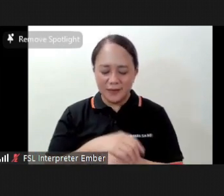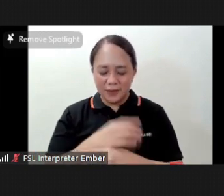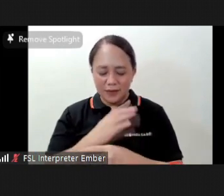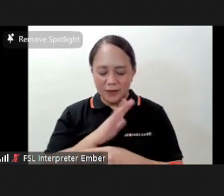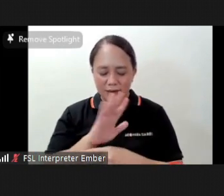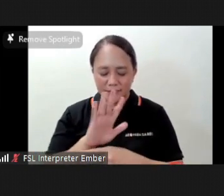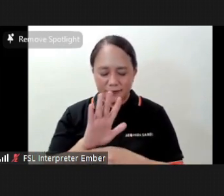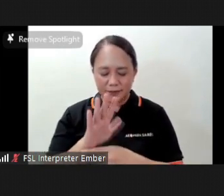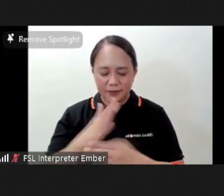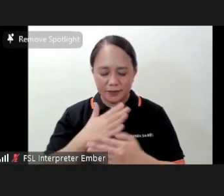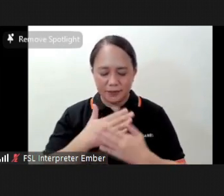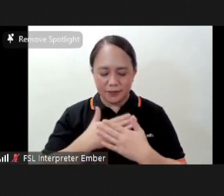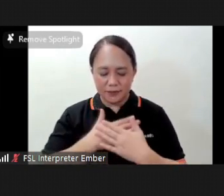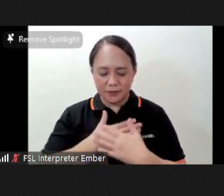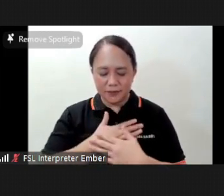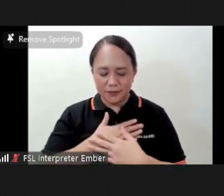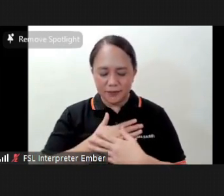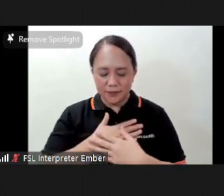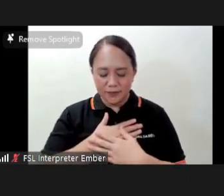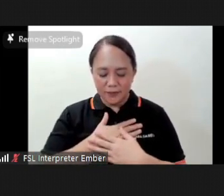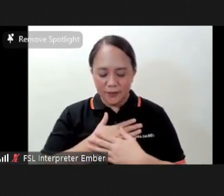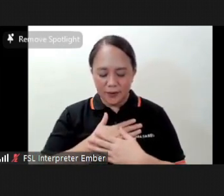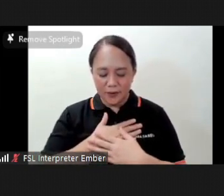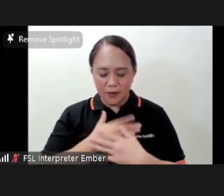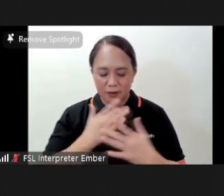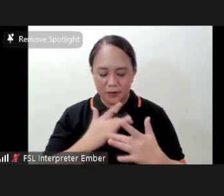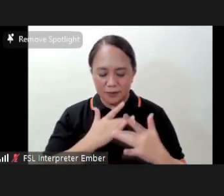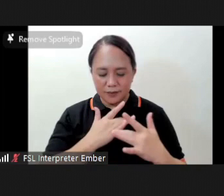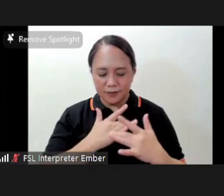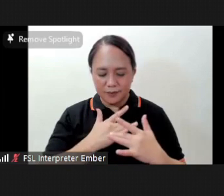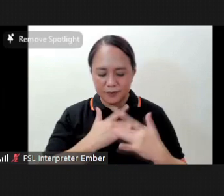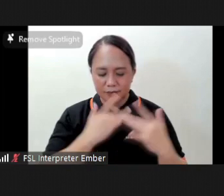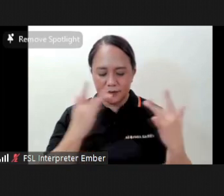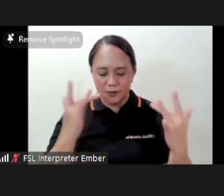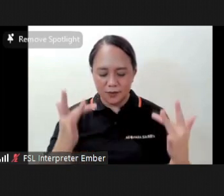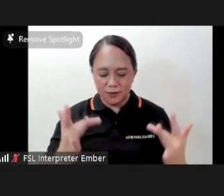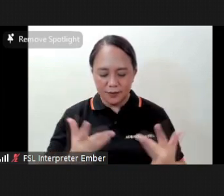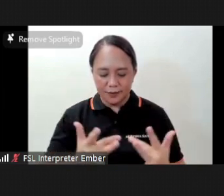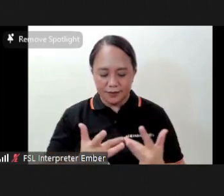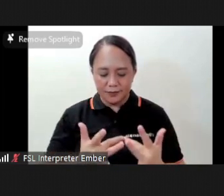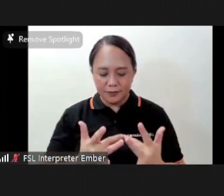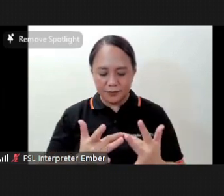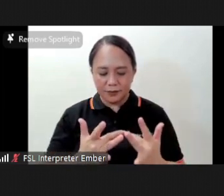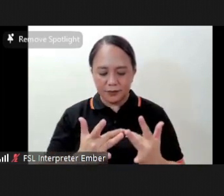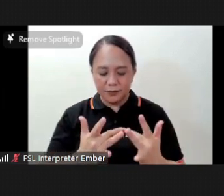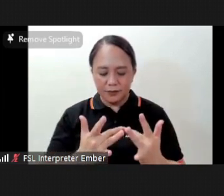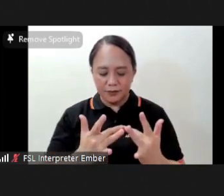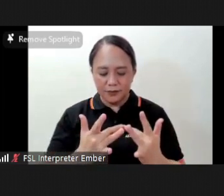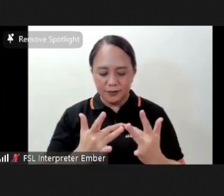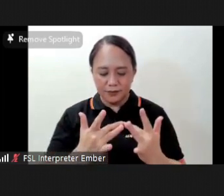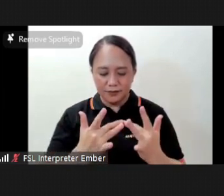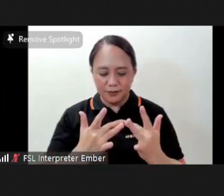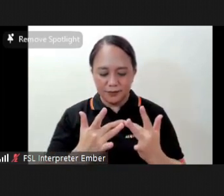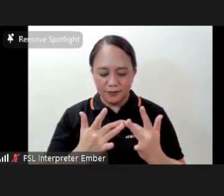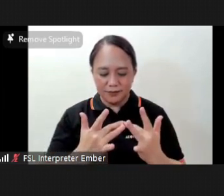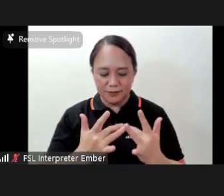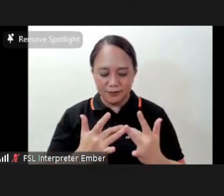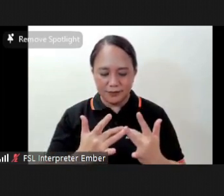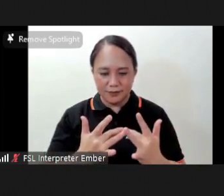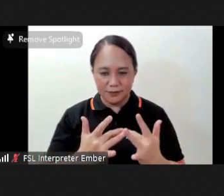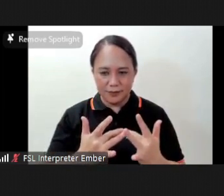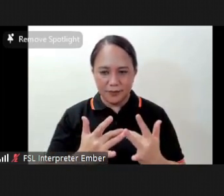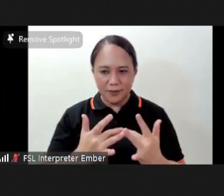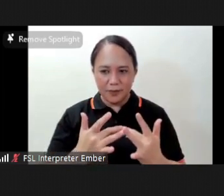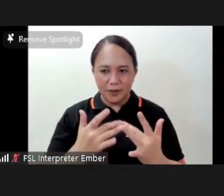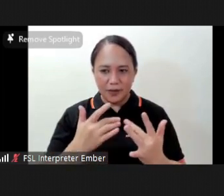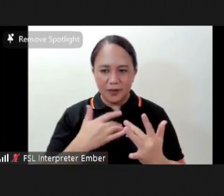your chest. And your heart. And your Making